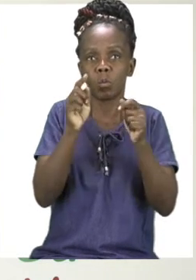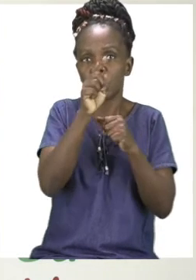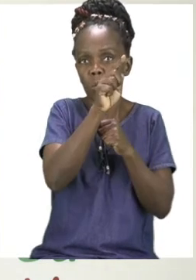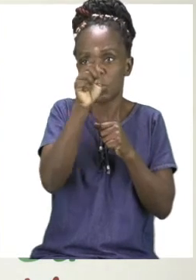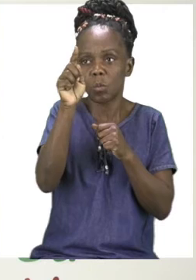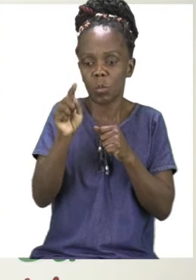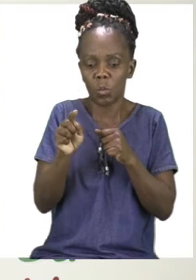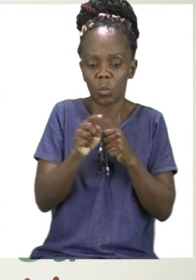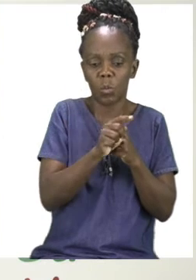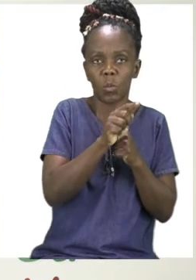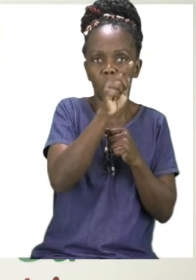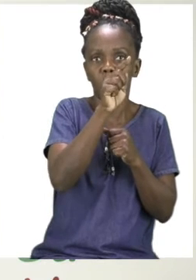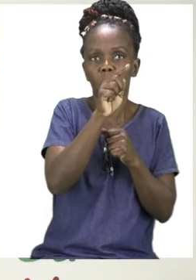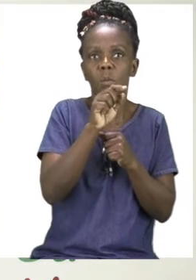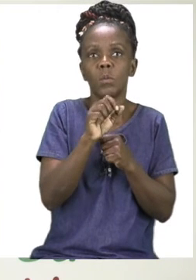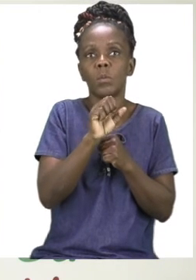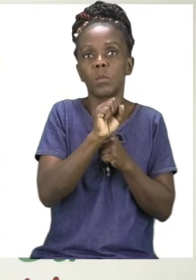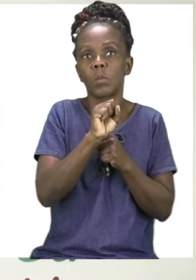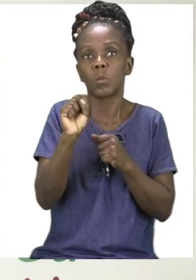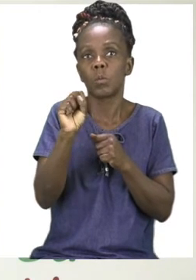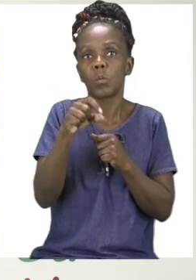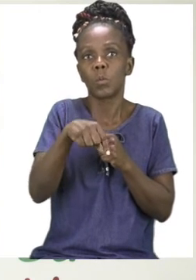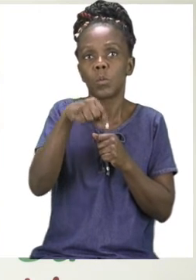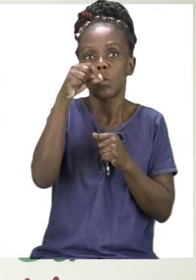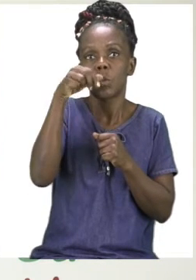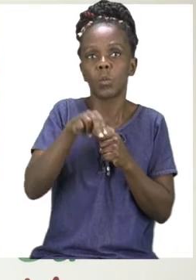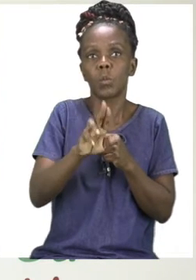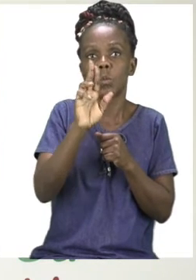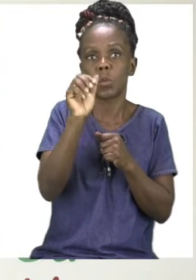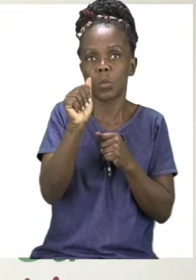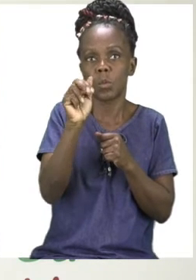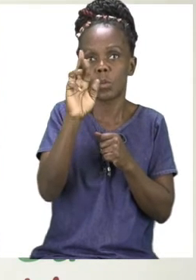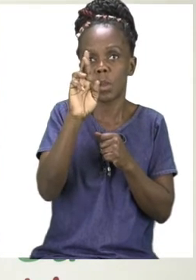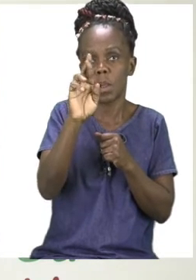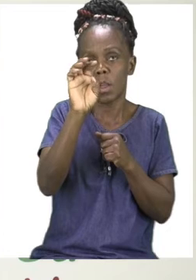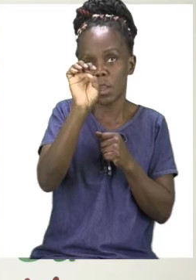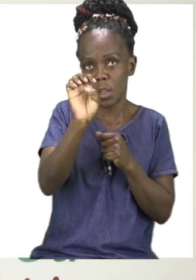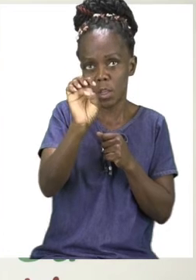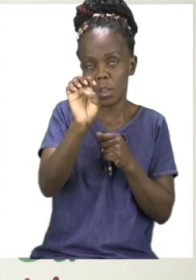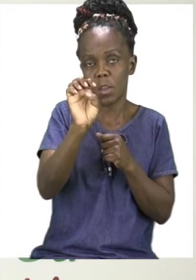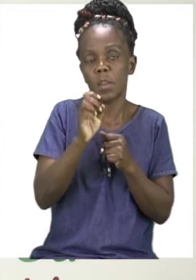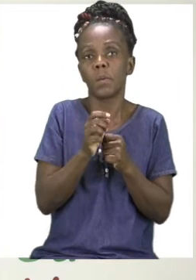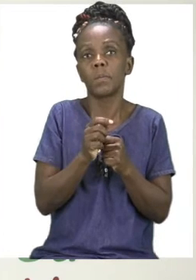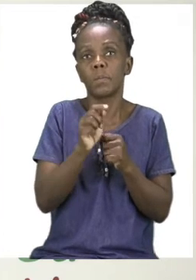Everyone, let's say square. Square.